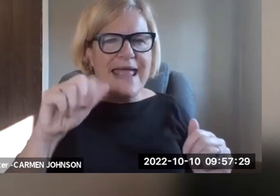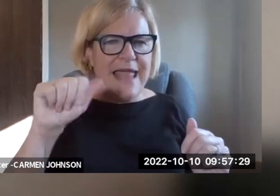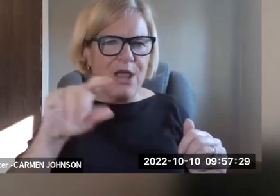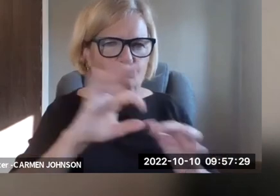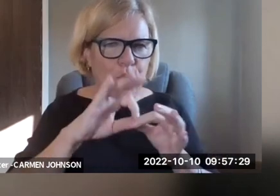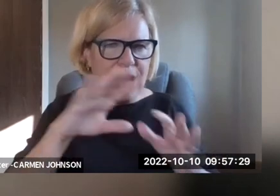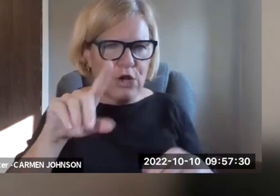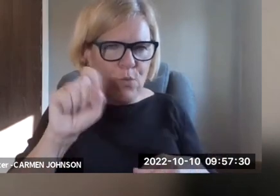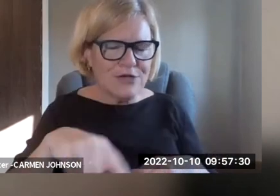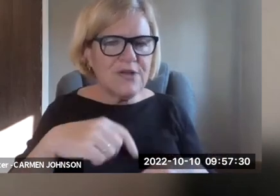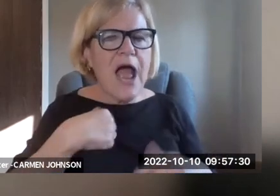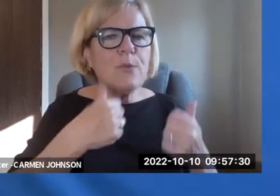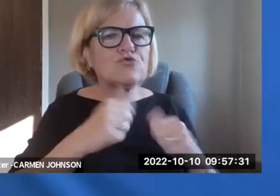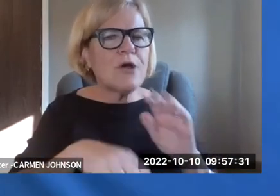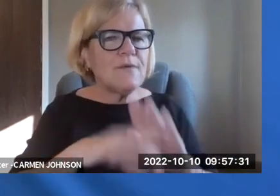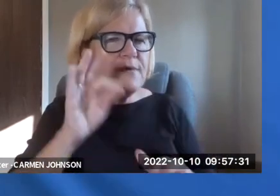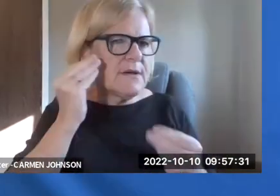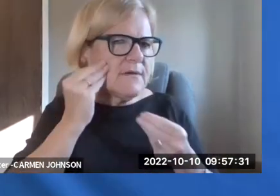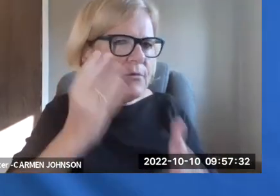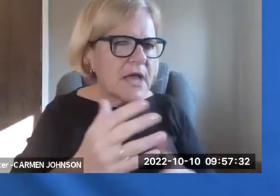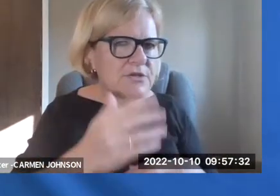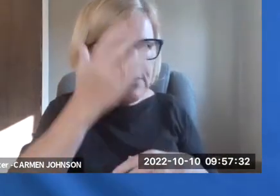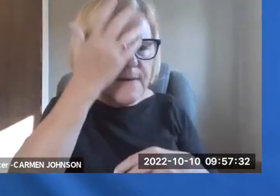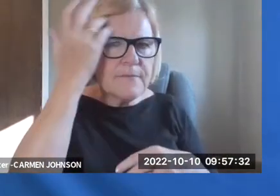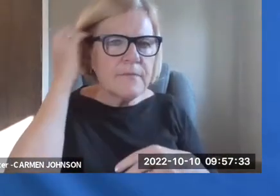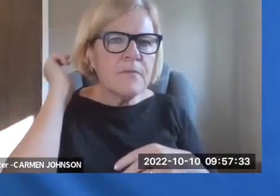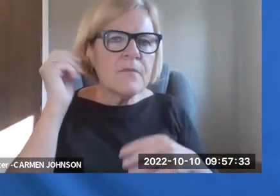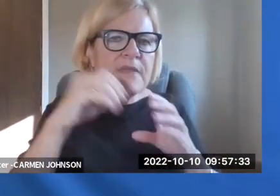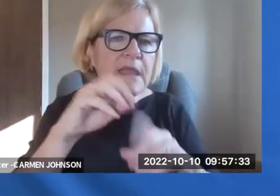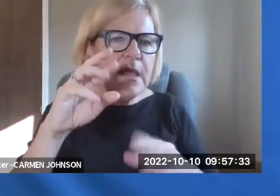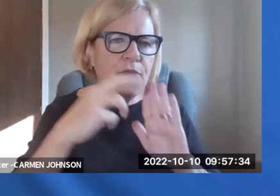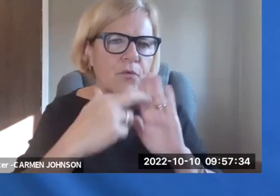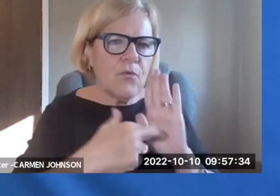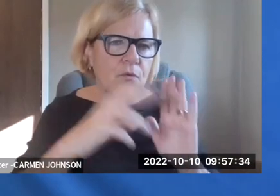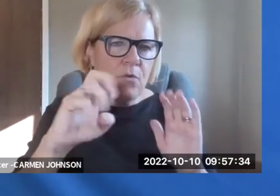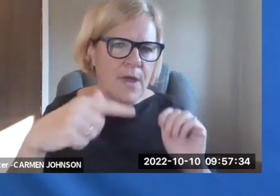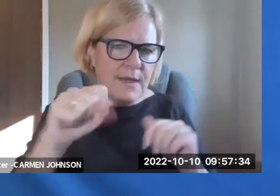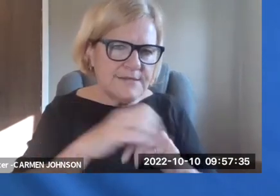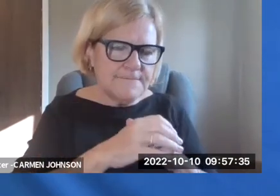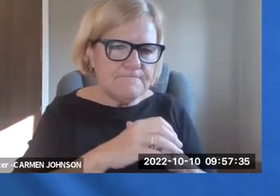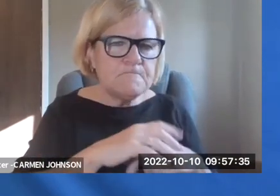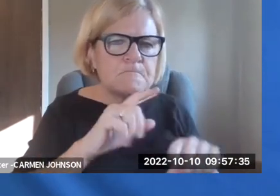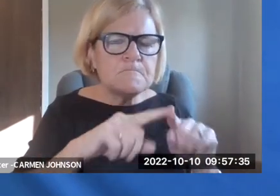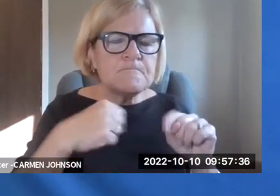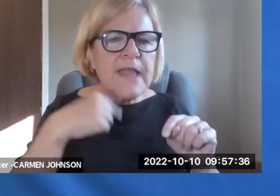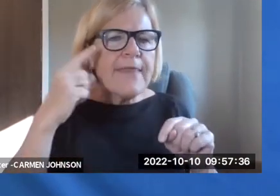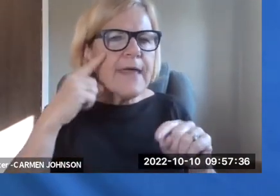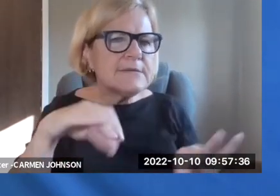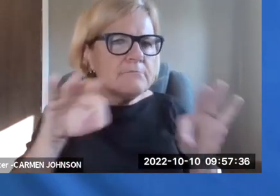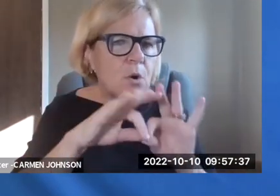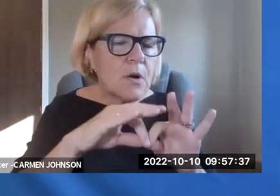Uh, so related to the ADA coordinator question. I was trying to find